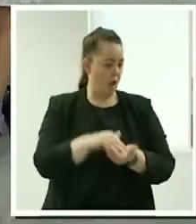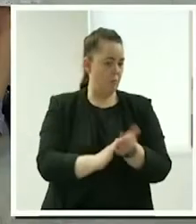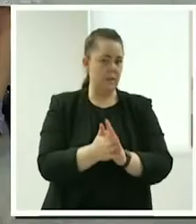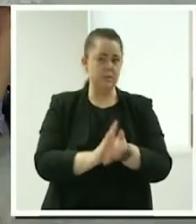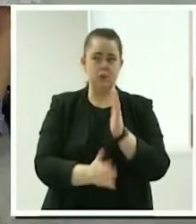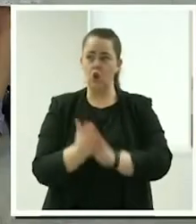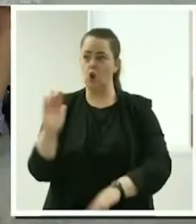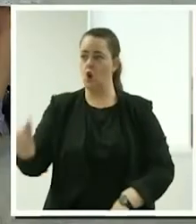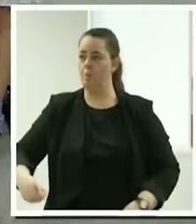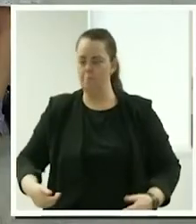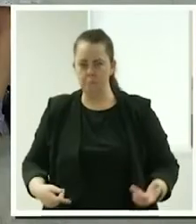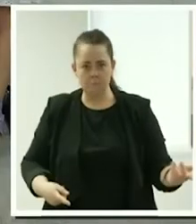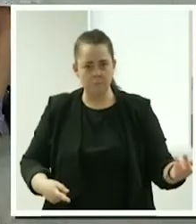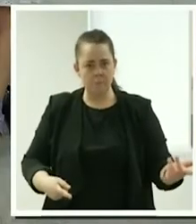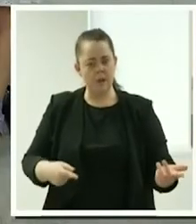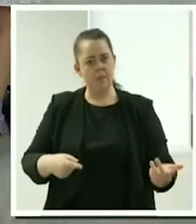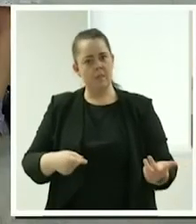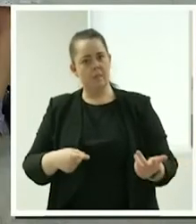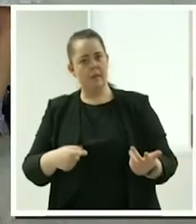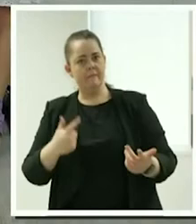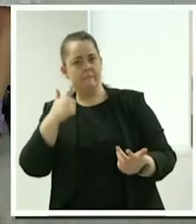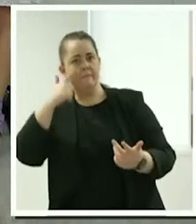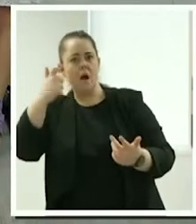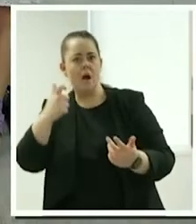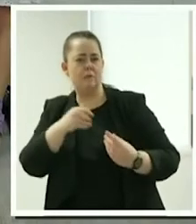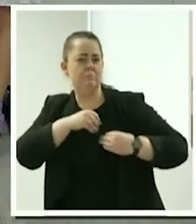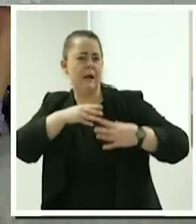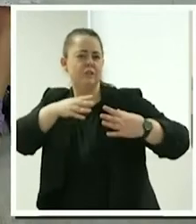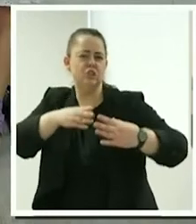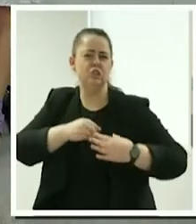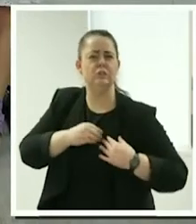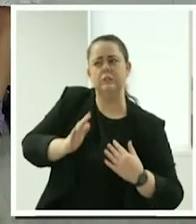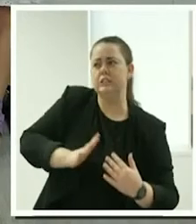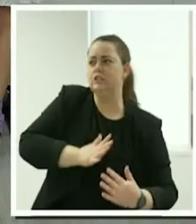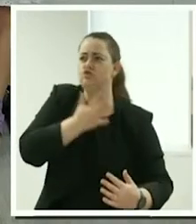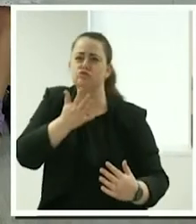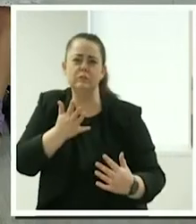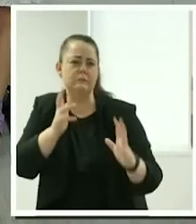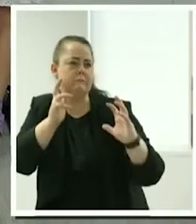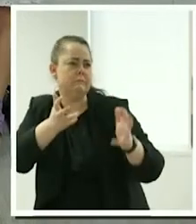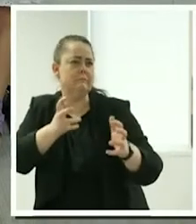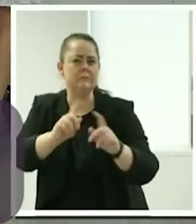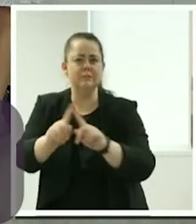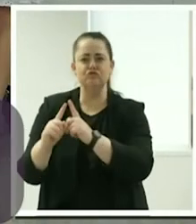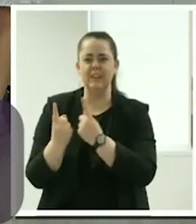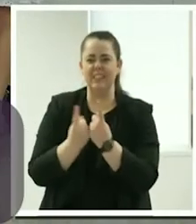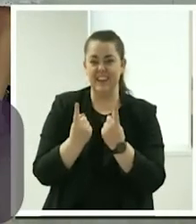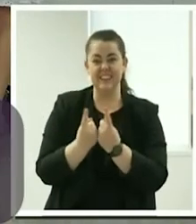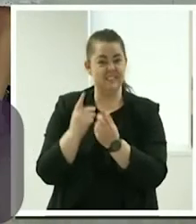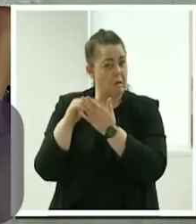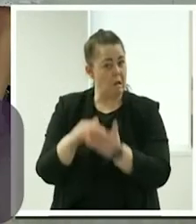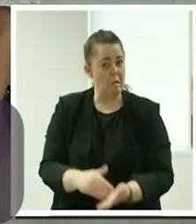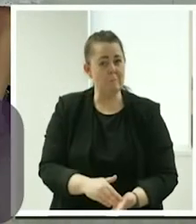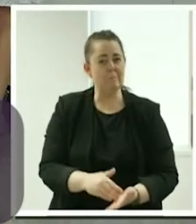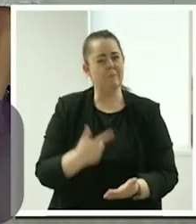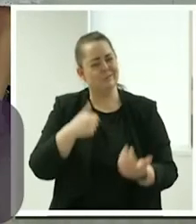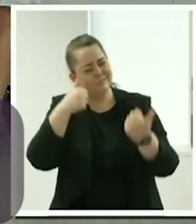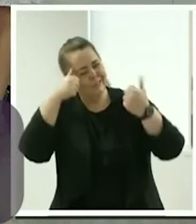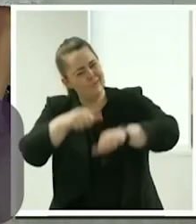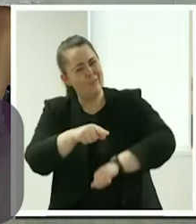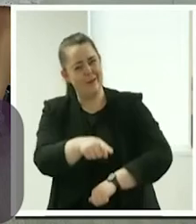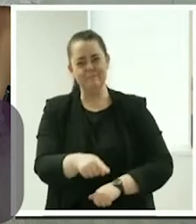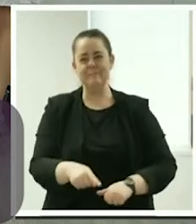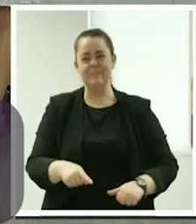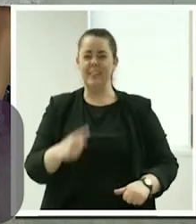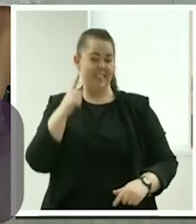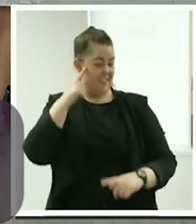been after the discussions i've had with all three of you beforehand i think you're all um in in that boat so what benefits do you see as